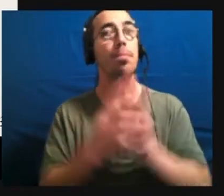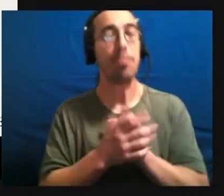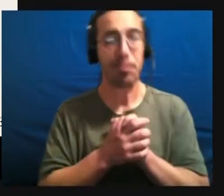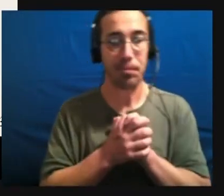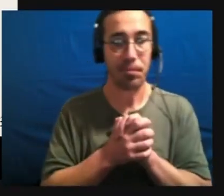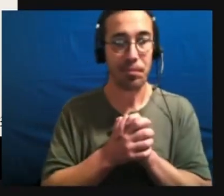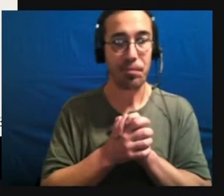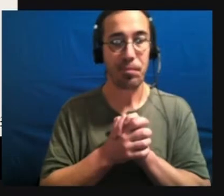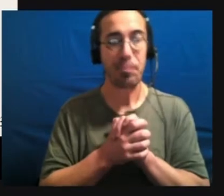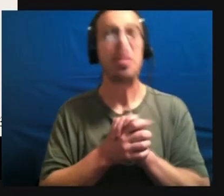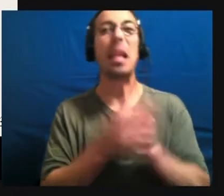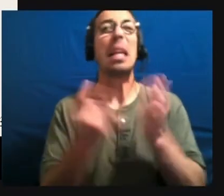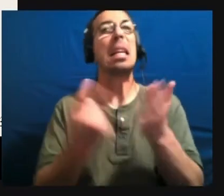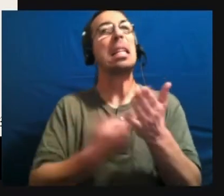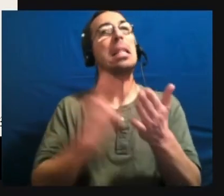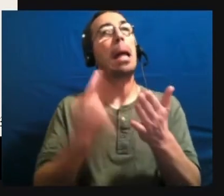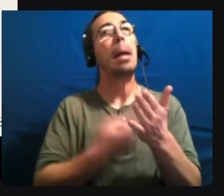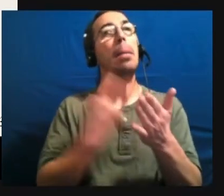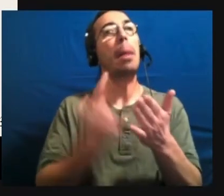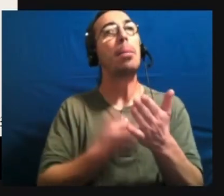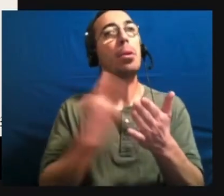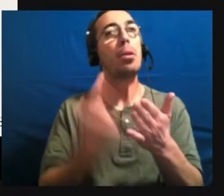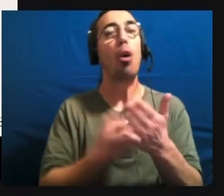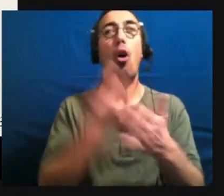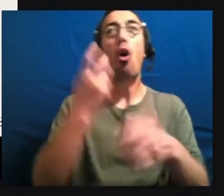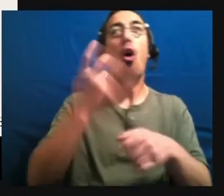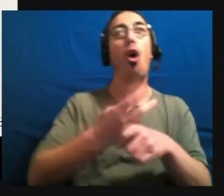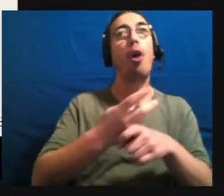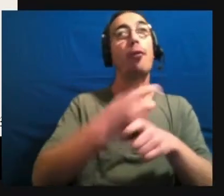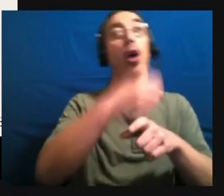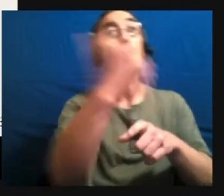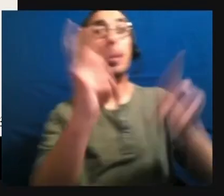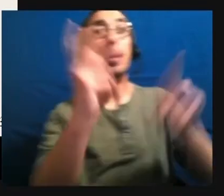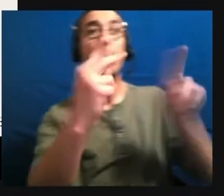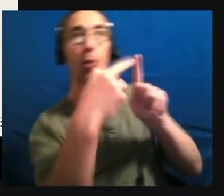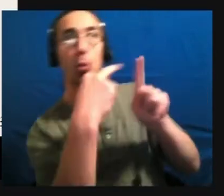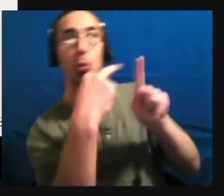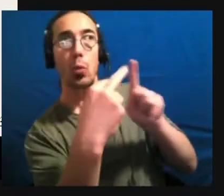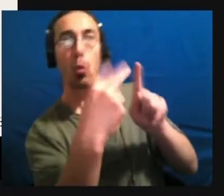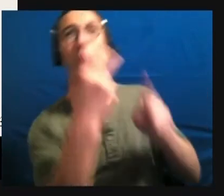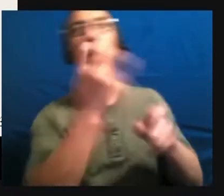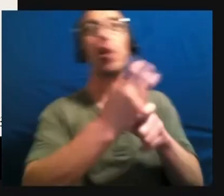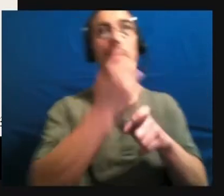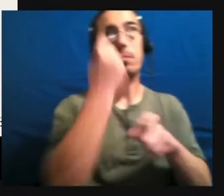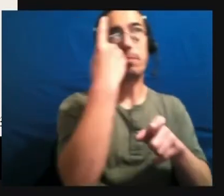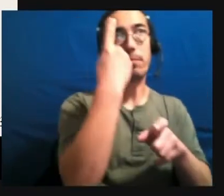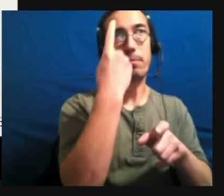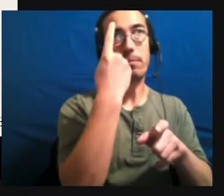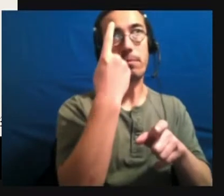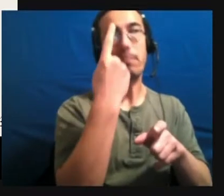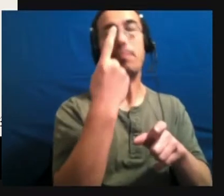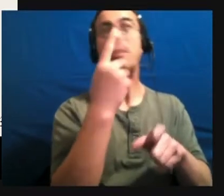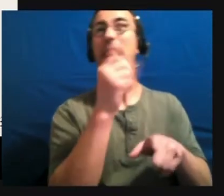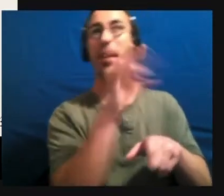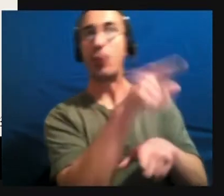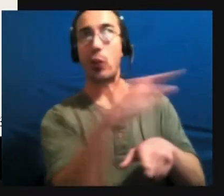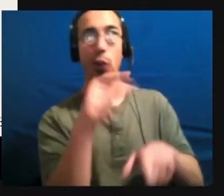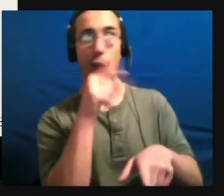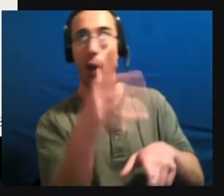difficult to understand for people who aren't autistic. Um, so it takes